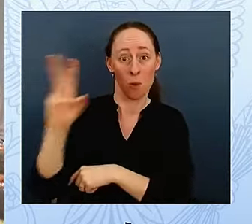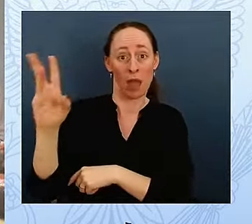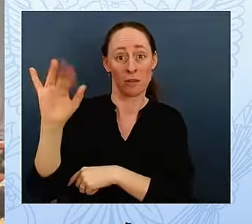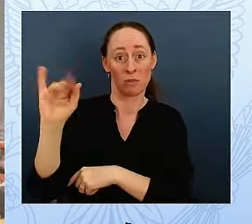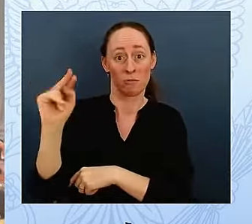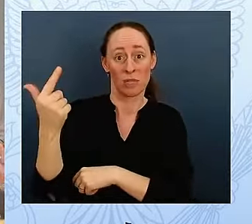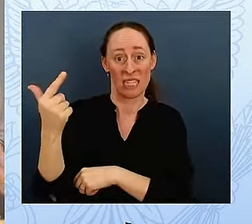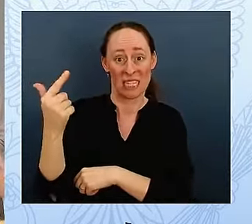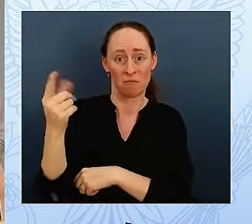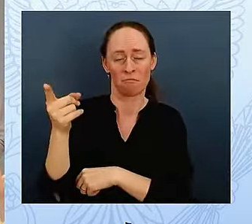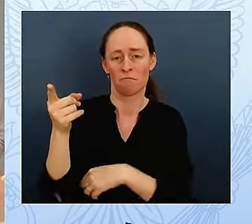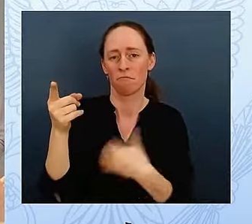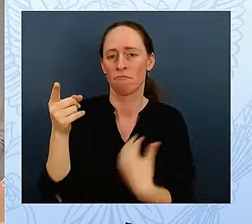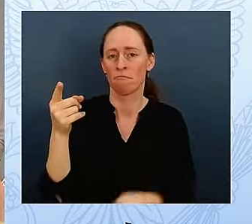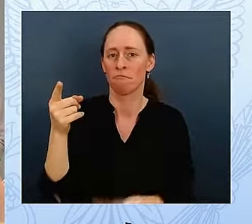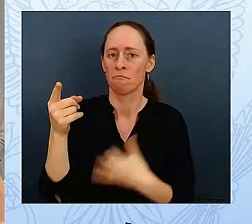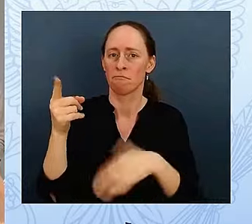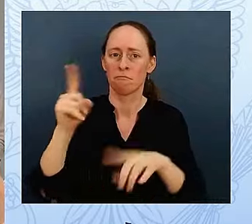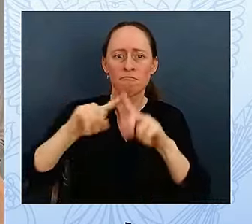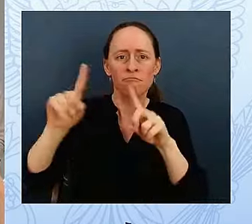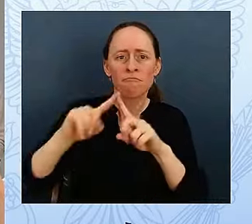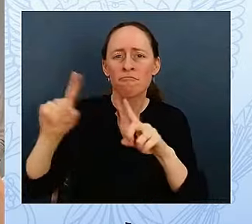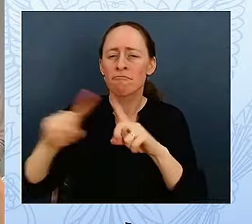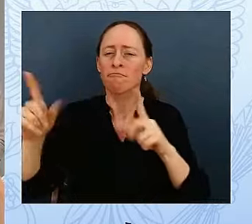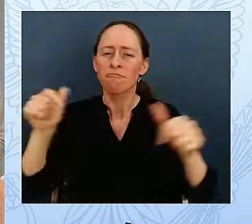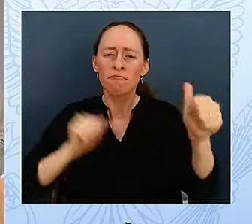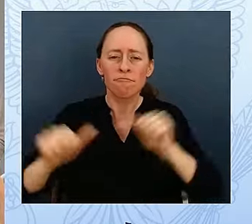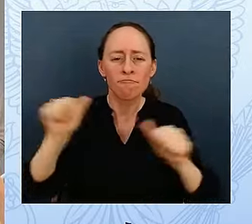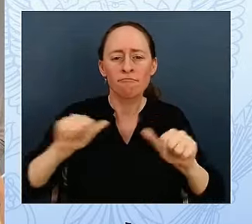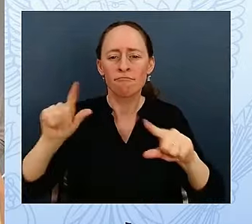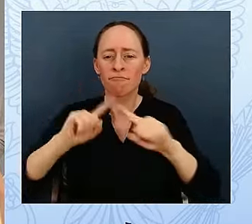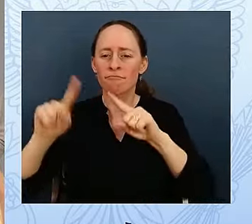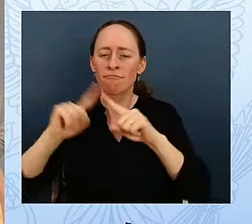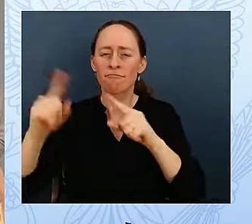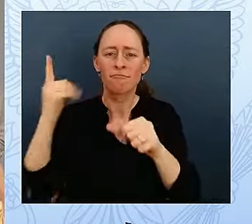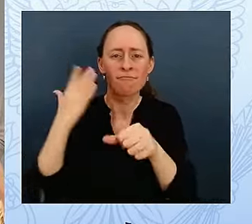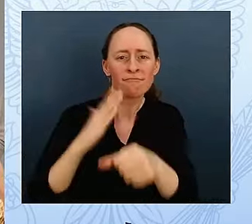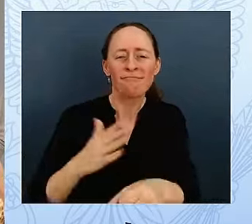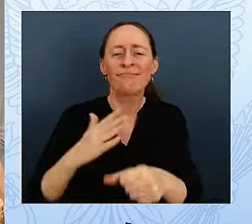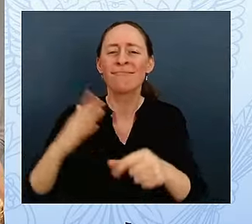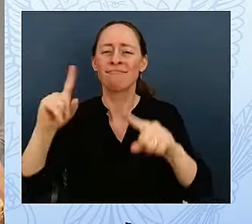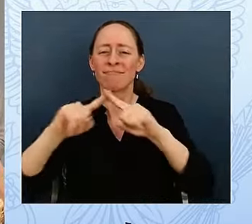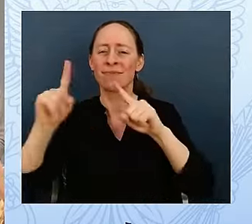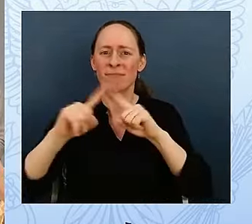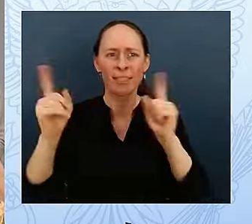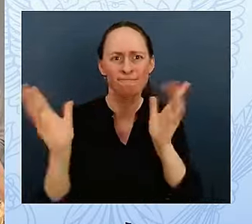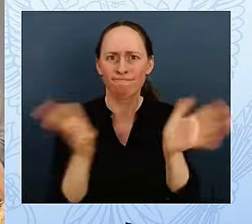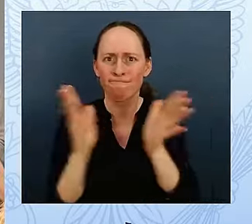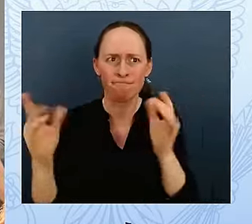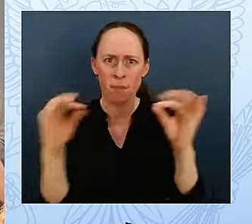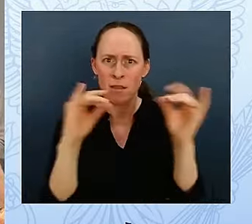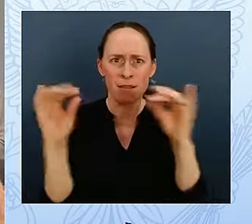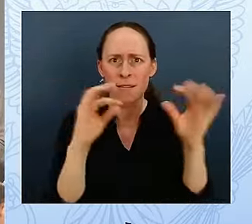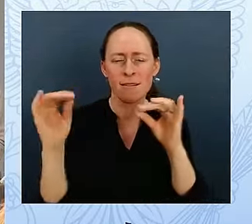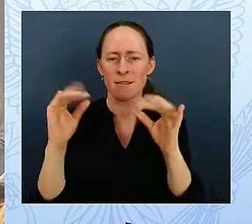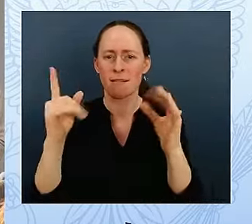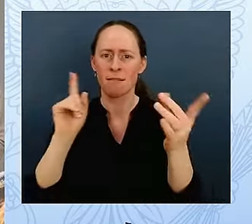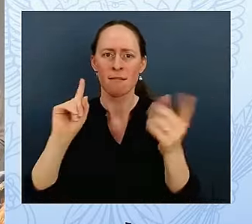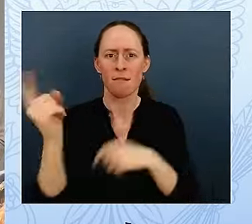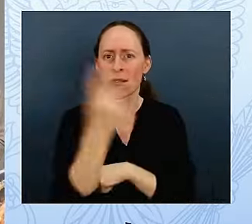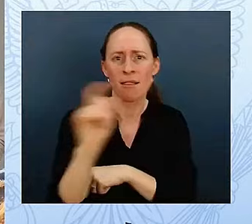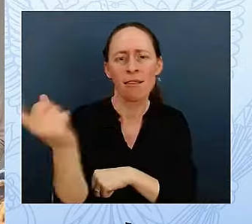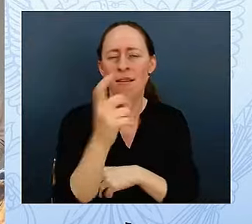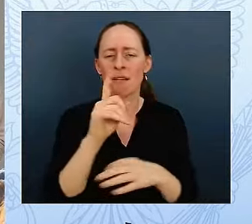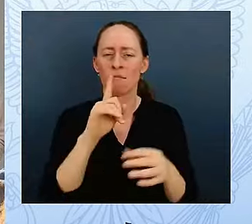-talking, fast-walking journey through seemingly endless halls, every performance changes how we see the